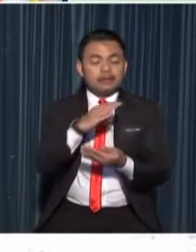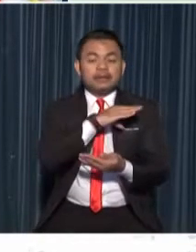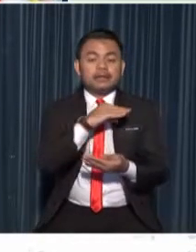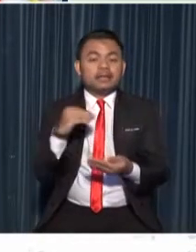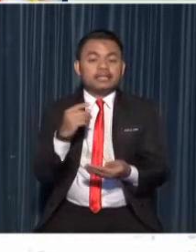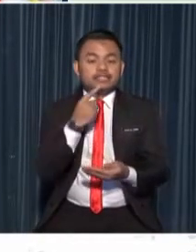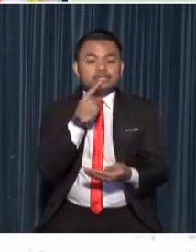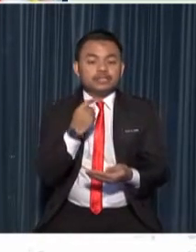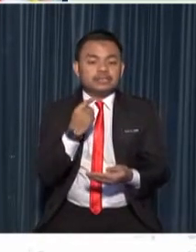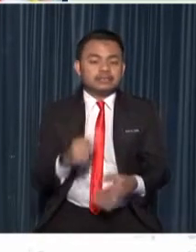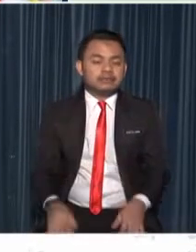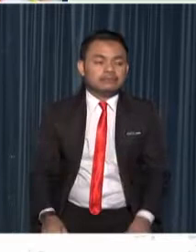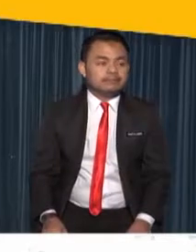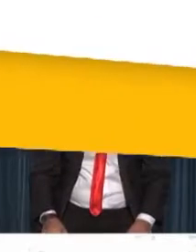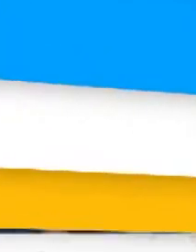chili